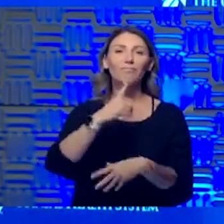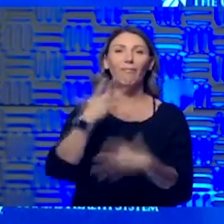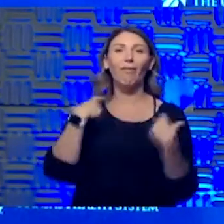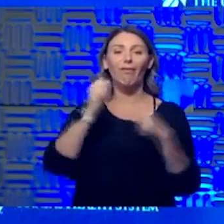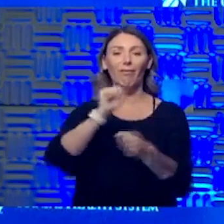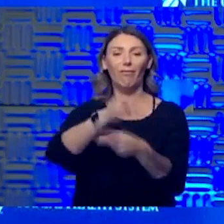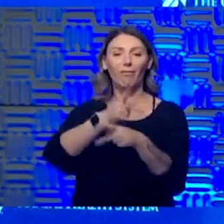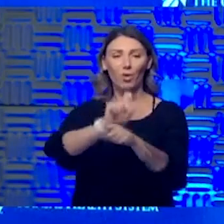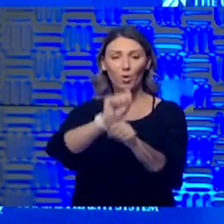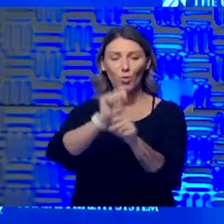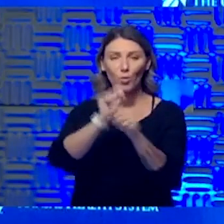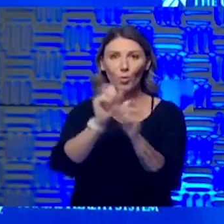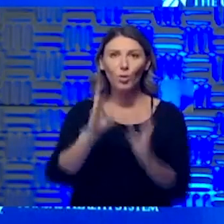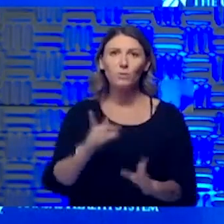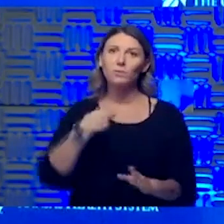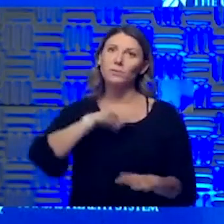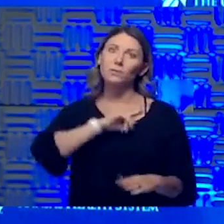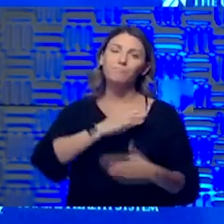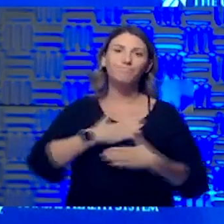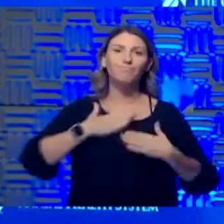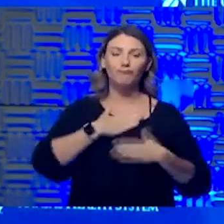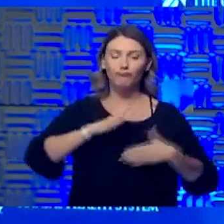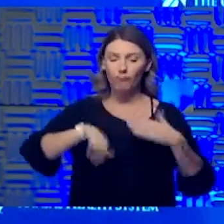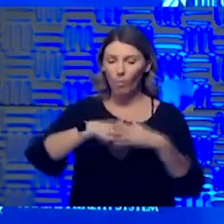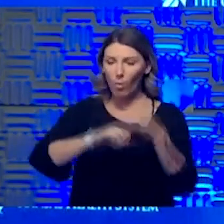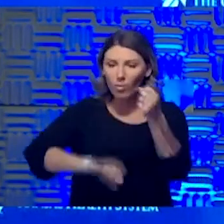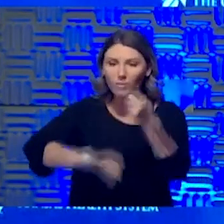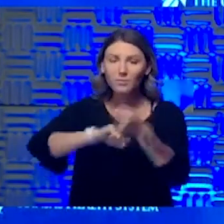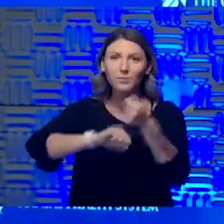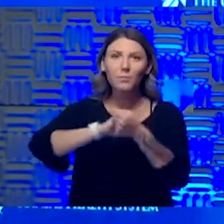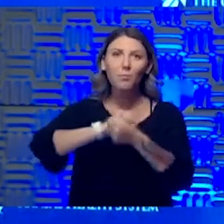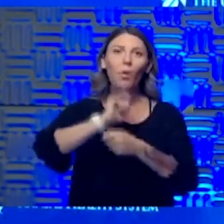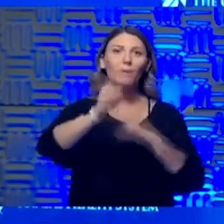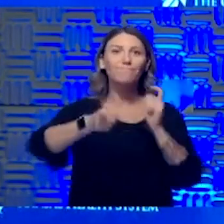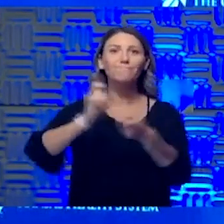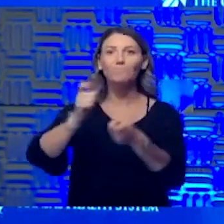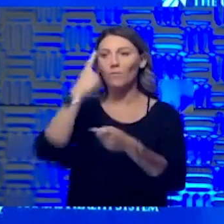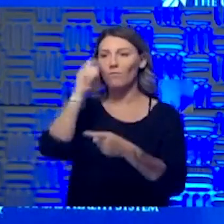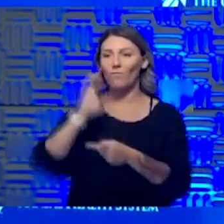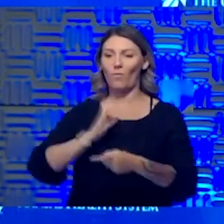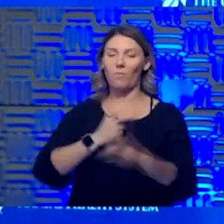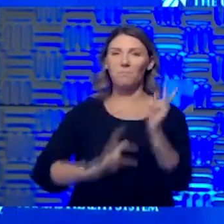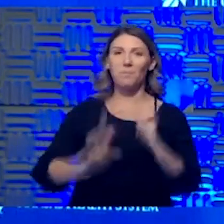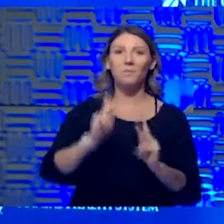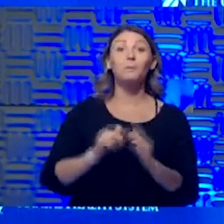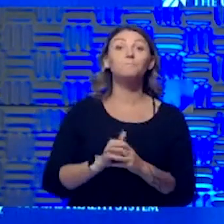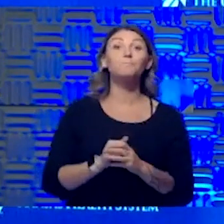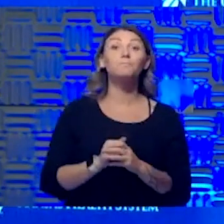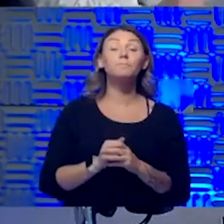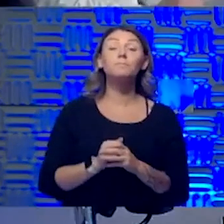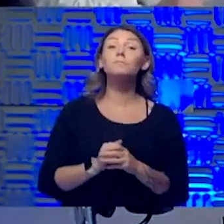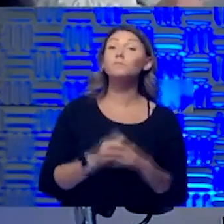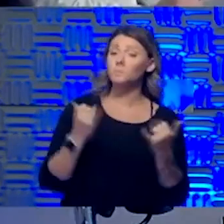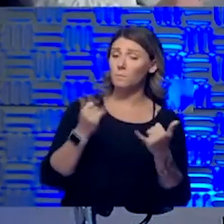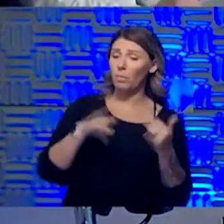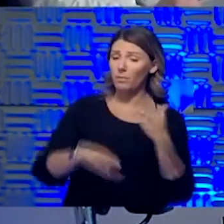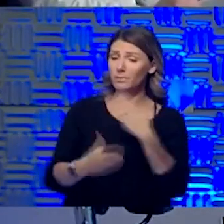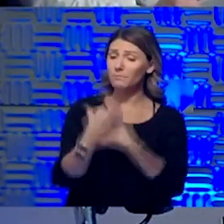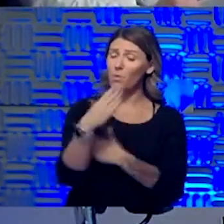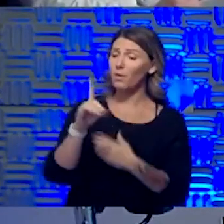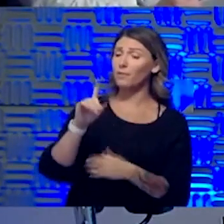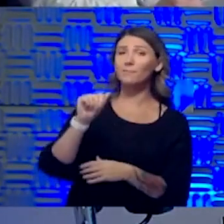support that comes to our folks, more than you'll ever know. So this morning, Dana, how are things going? Yep.